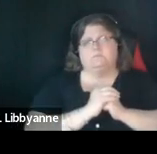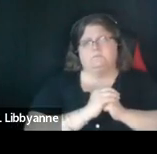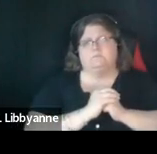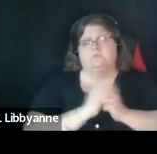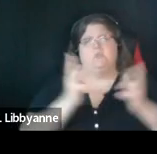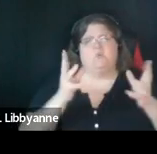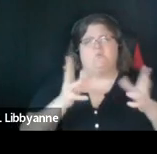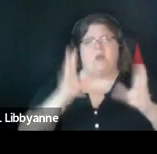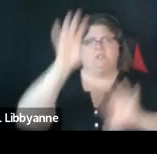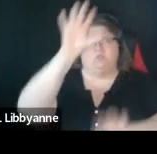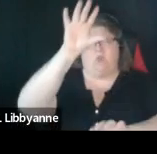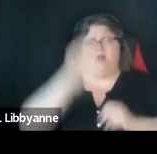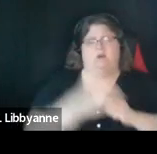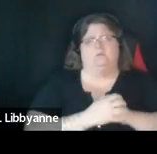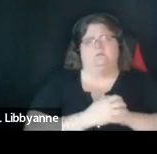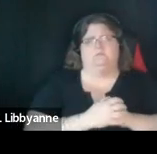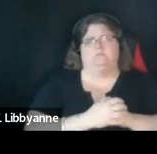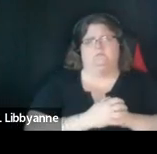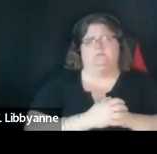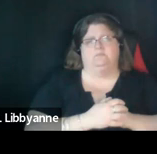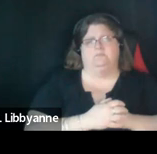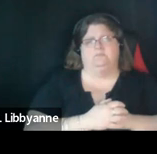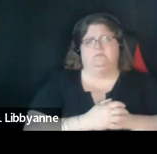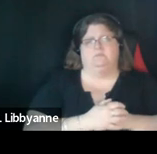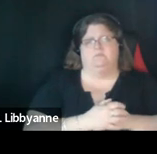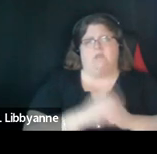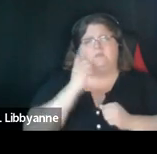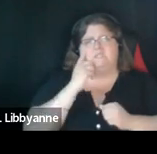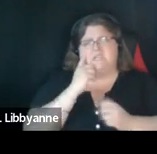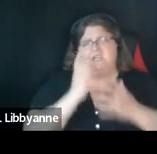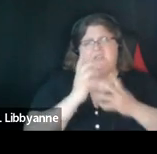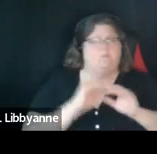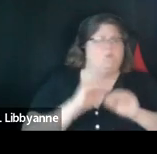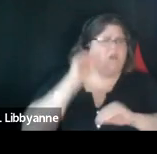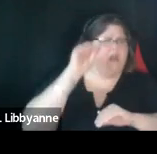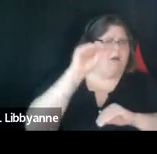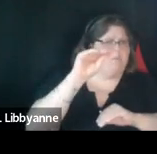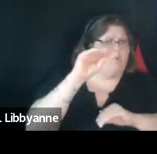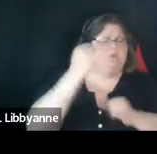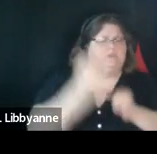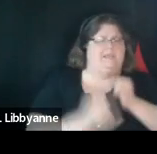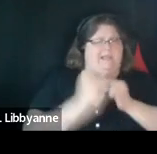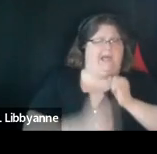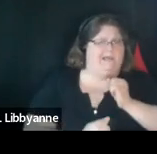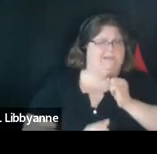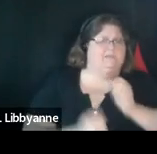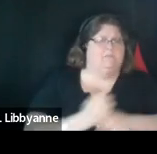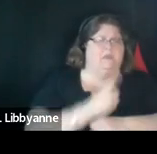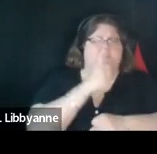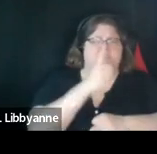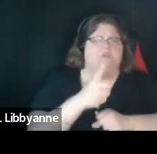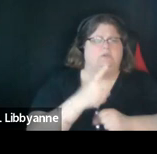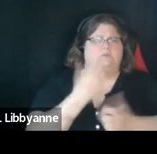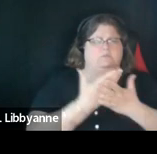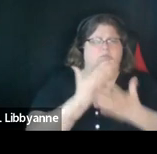yeah i was thinking either move it up or move it to the very last bullet so that it punctuates i mean either i i